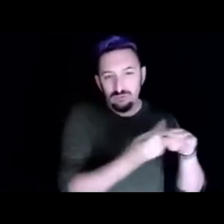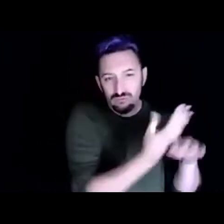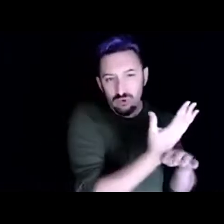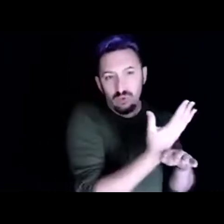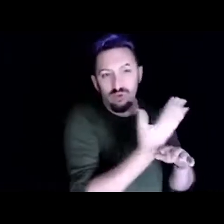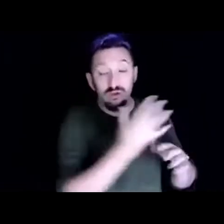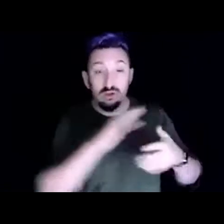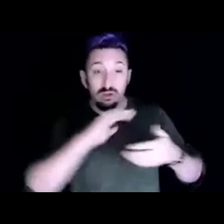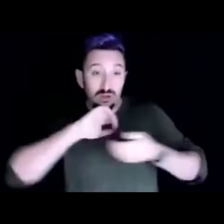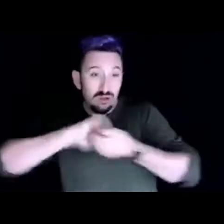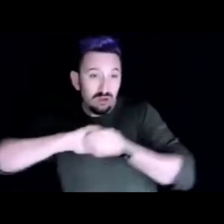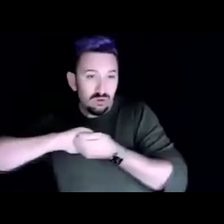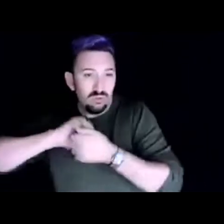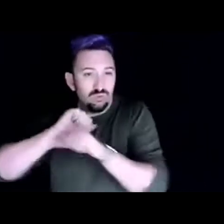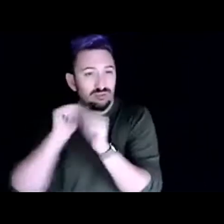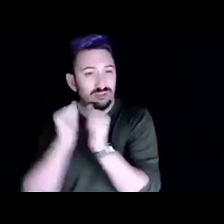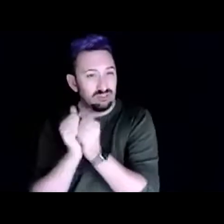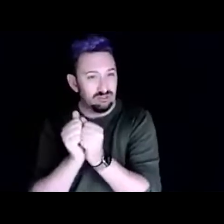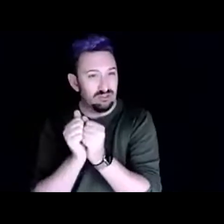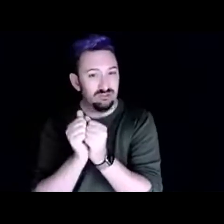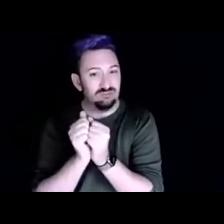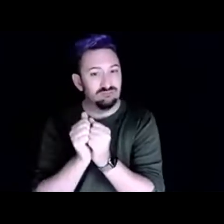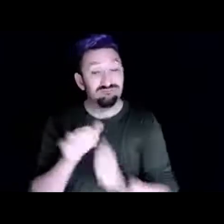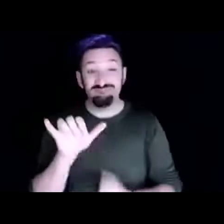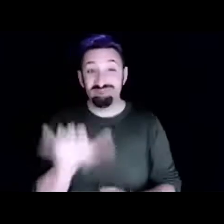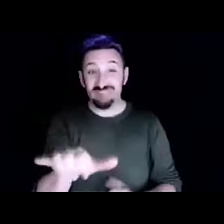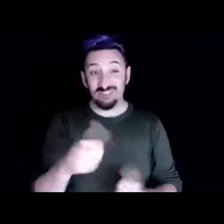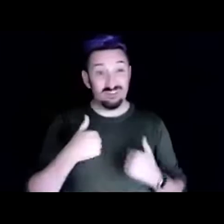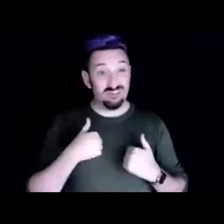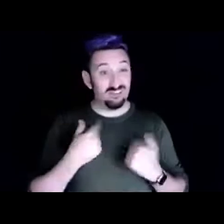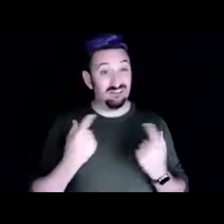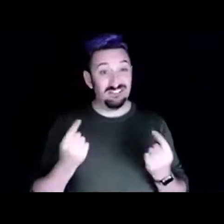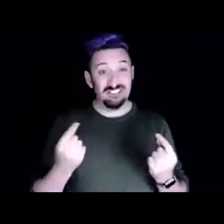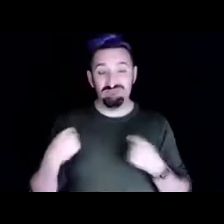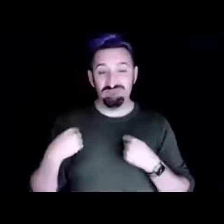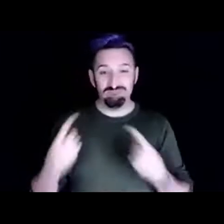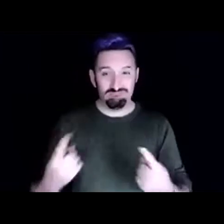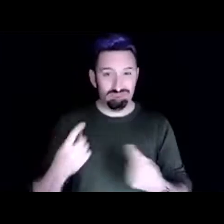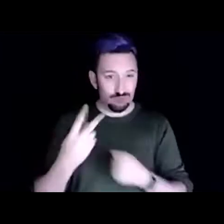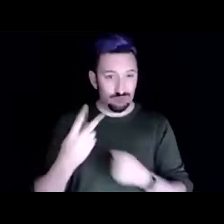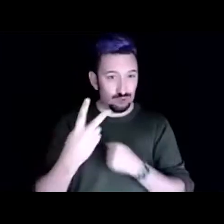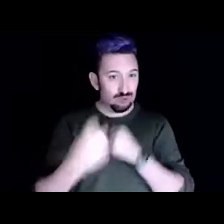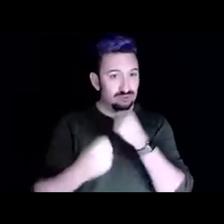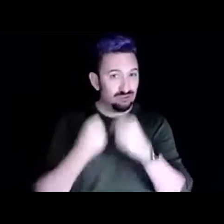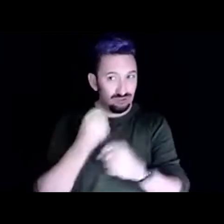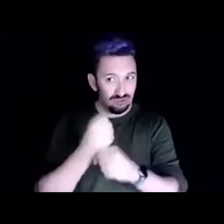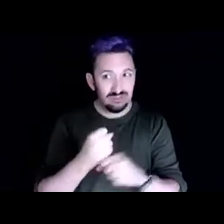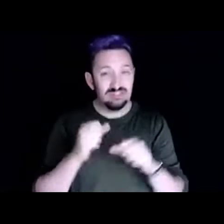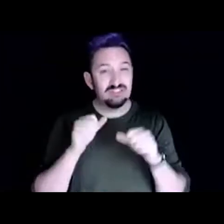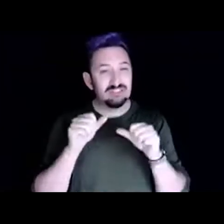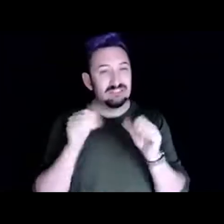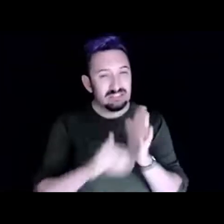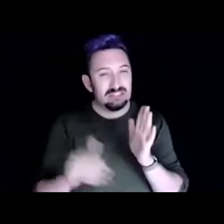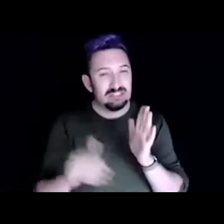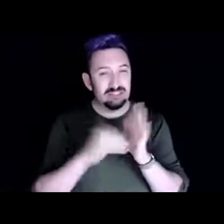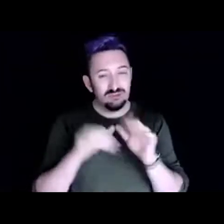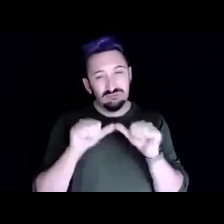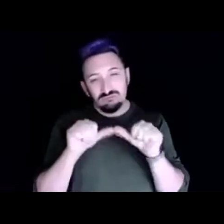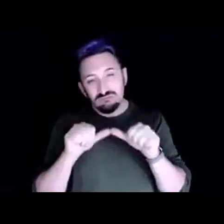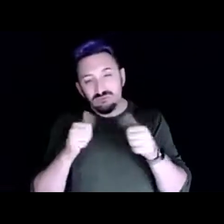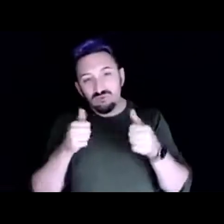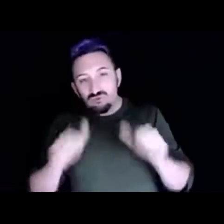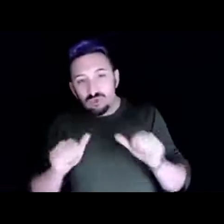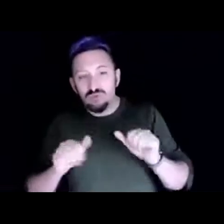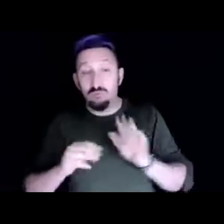that's how i spent the pandemic is continually uh trying to model this behavior socially and